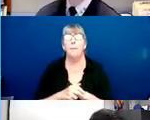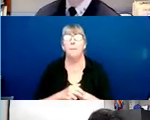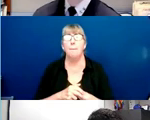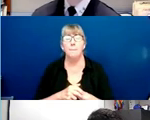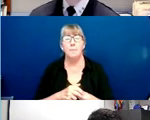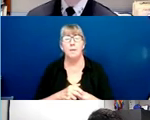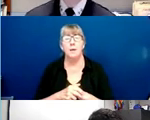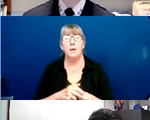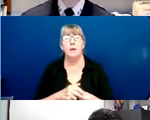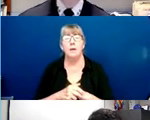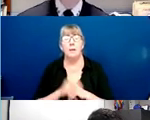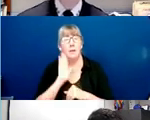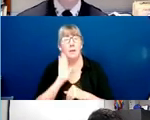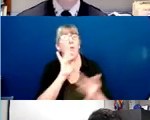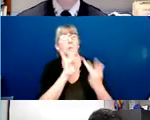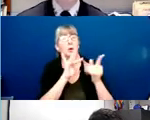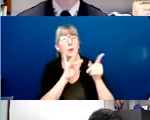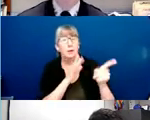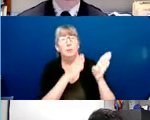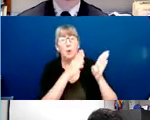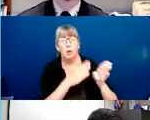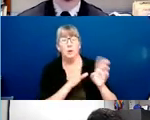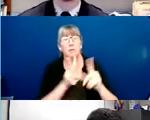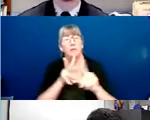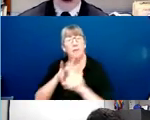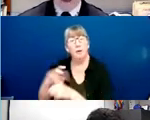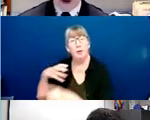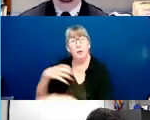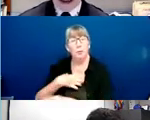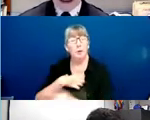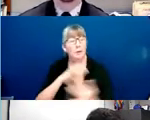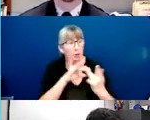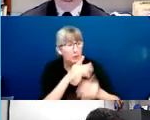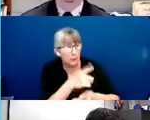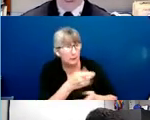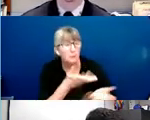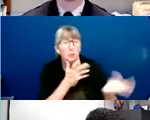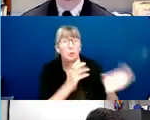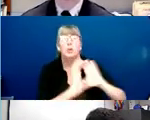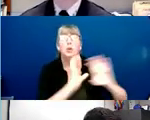complainant and begin to communicate with them about our process.